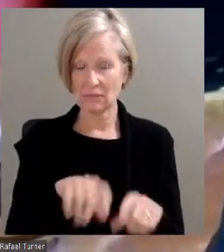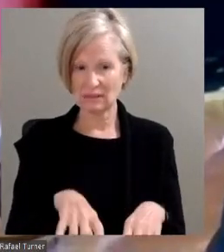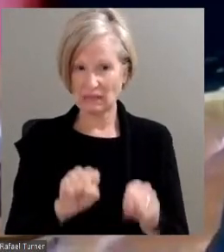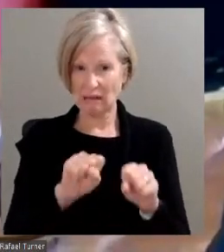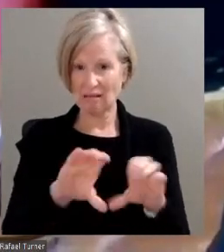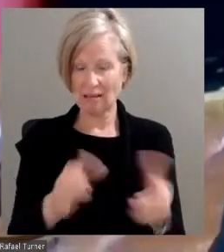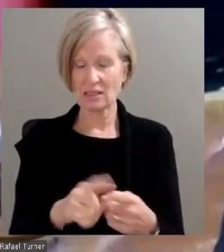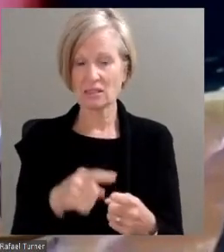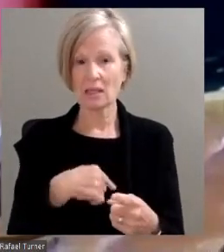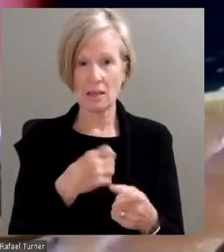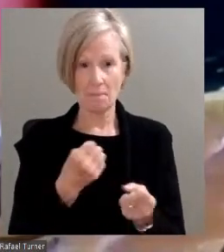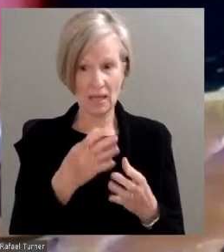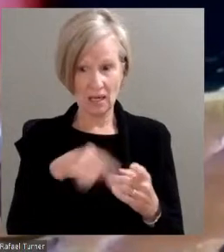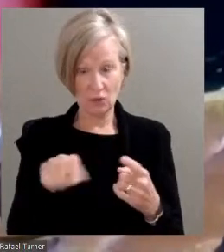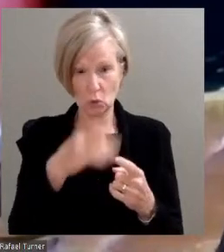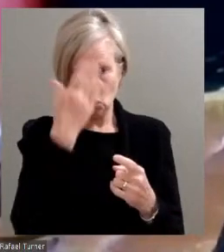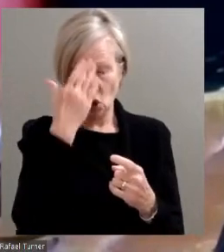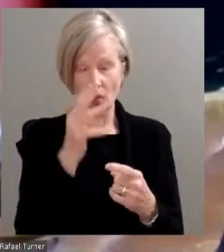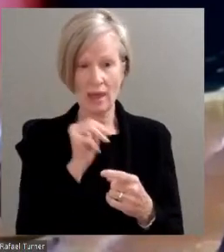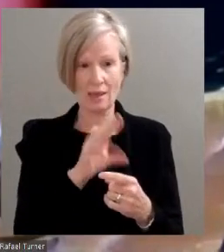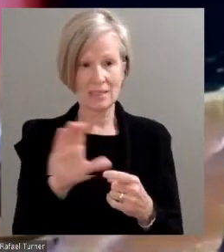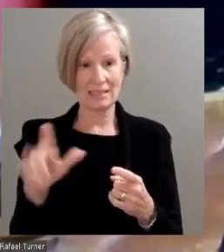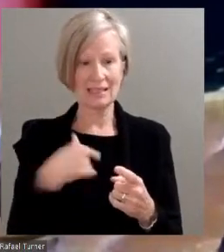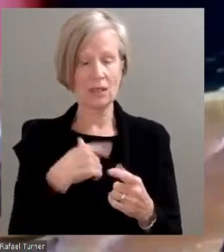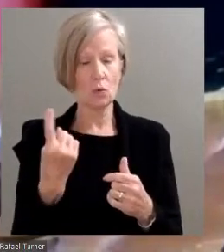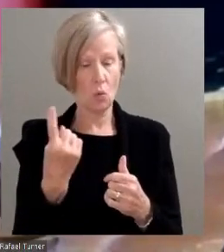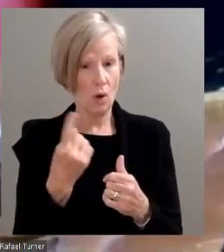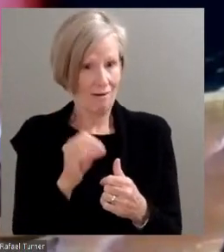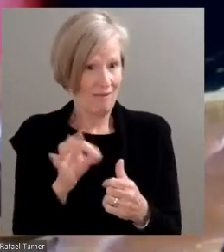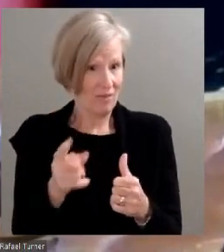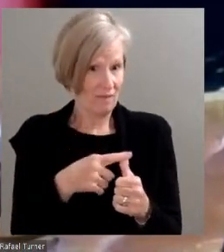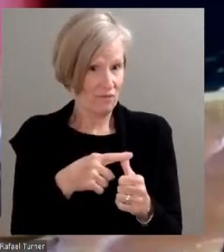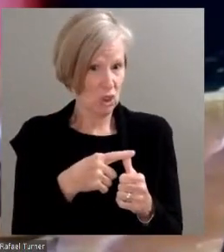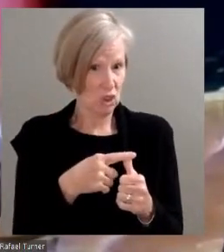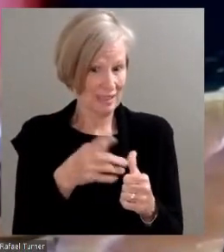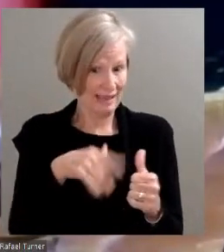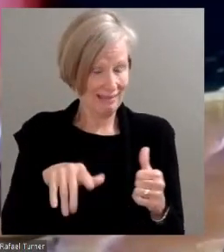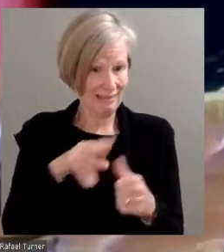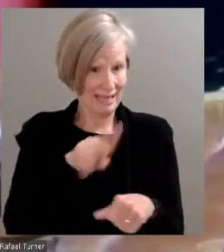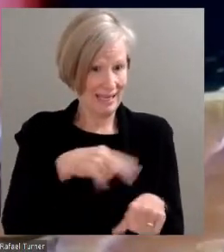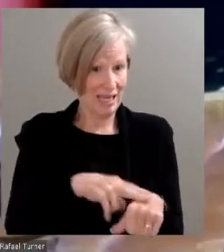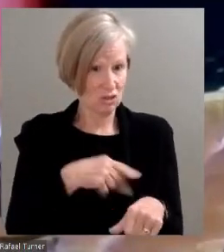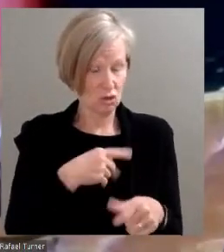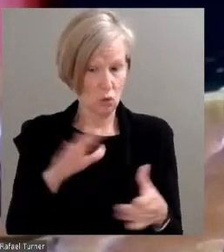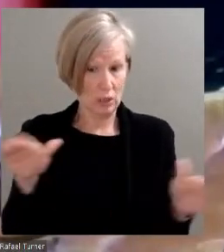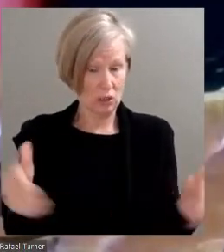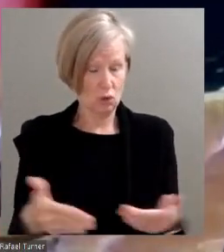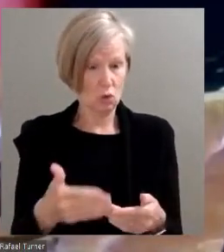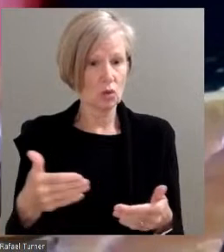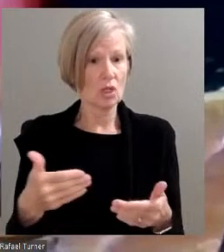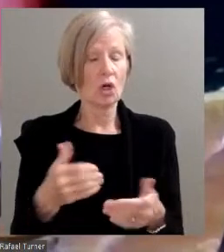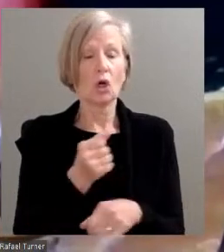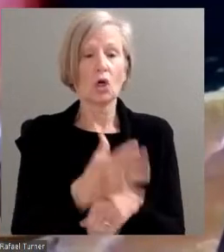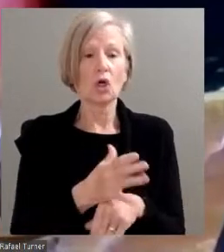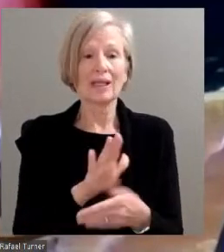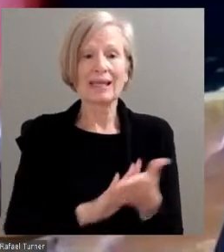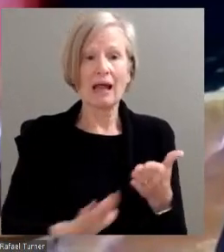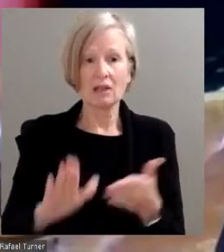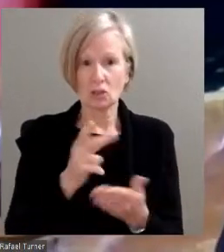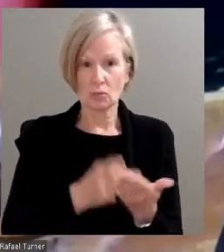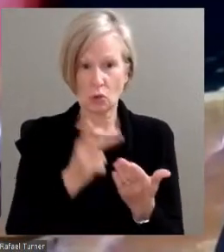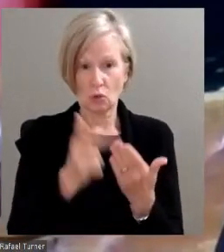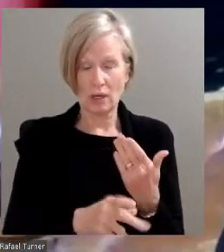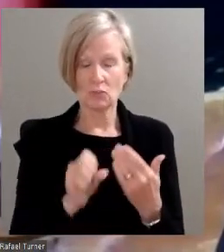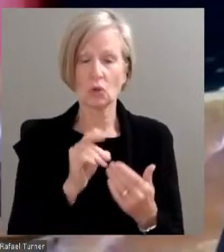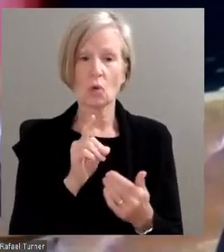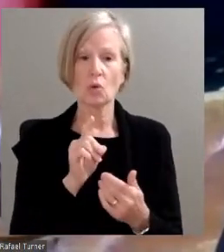that Mott Community College was one of the first community colleges in the nation to introduce early college programs. And so dual